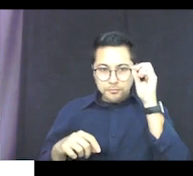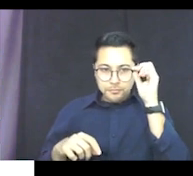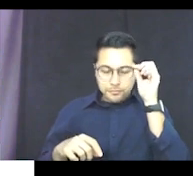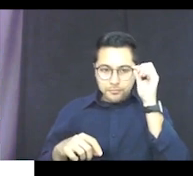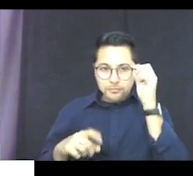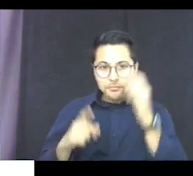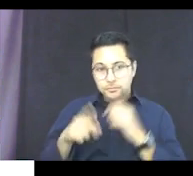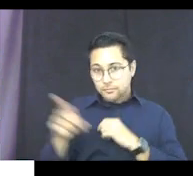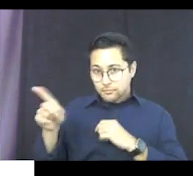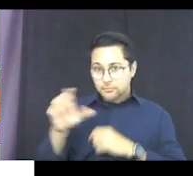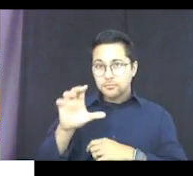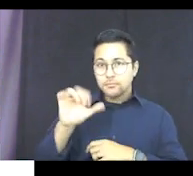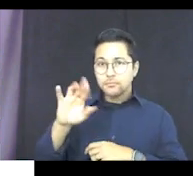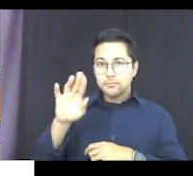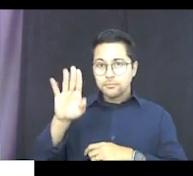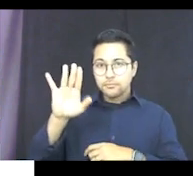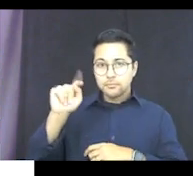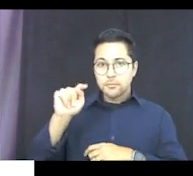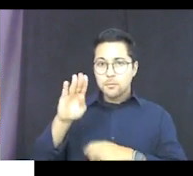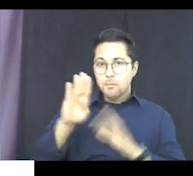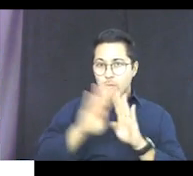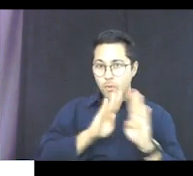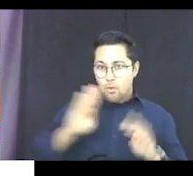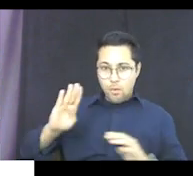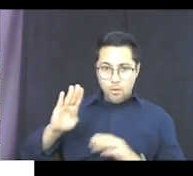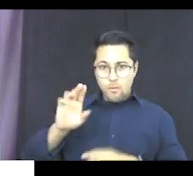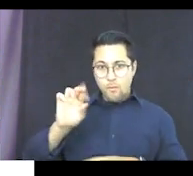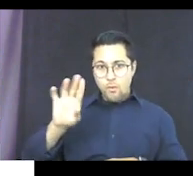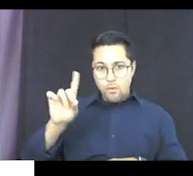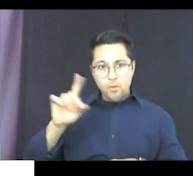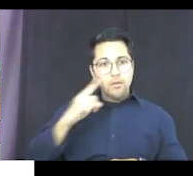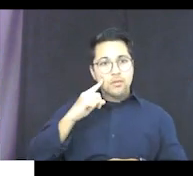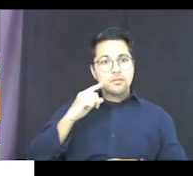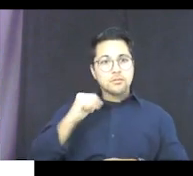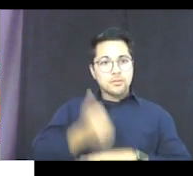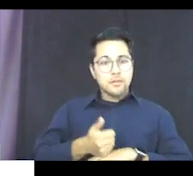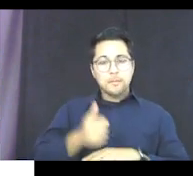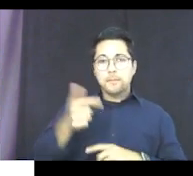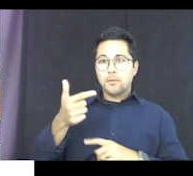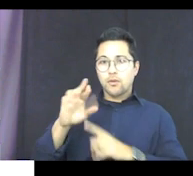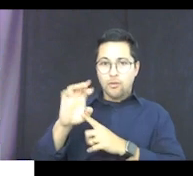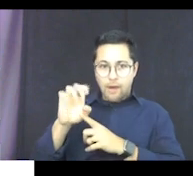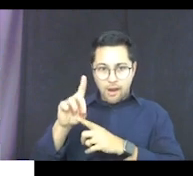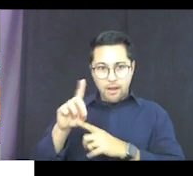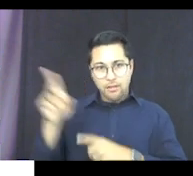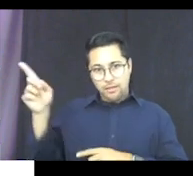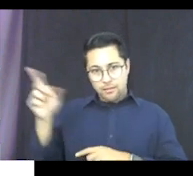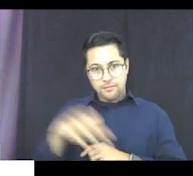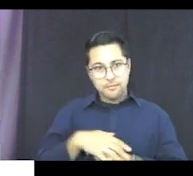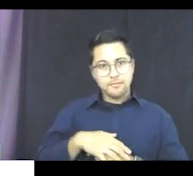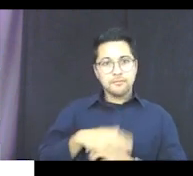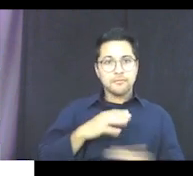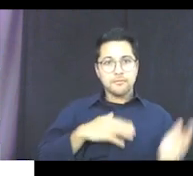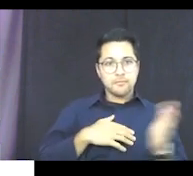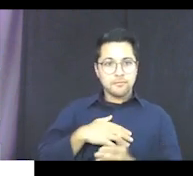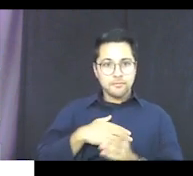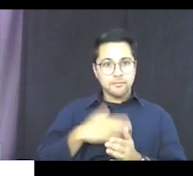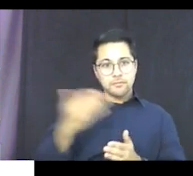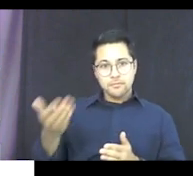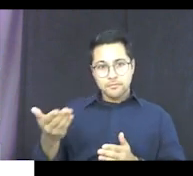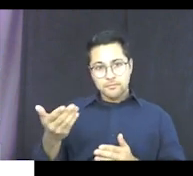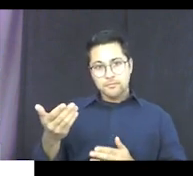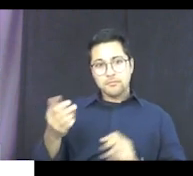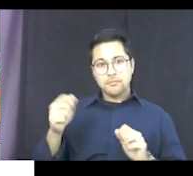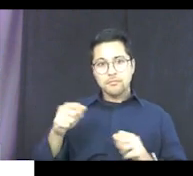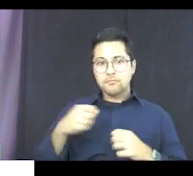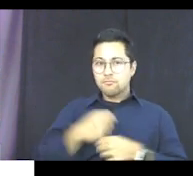So that's the circuit board that I mentioned. You make a ground. So this is the ground that I'm doing right there. And